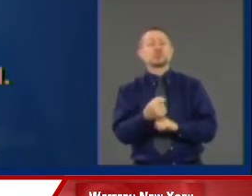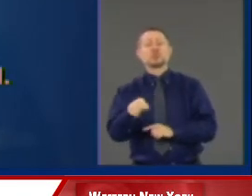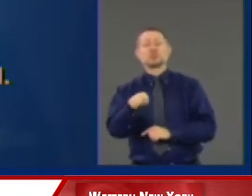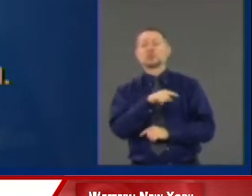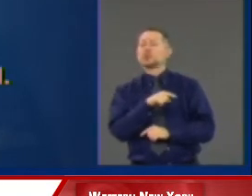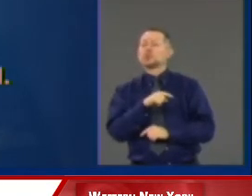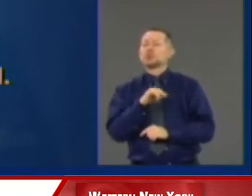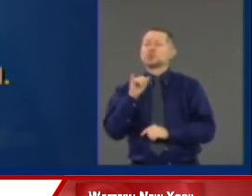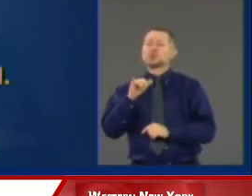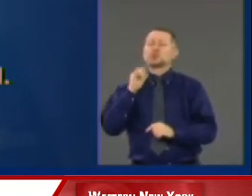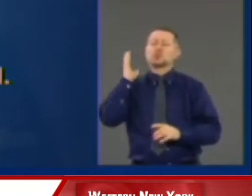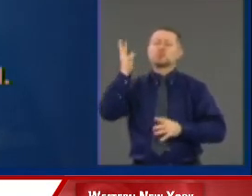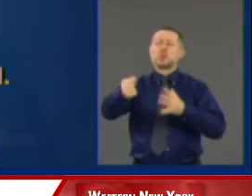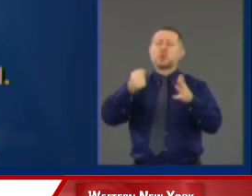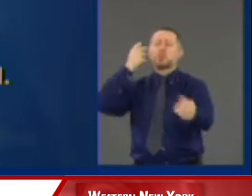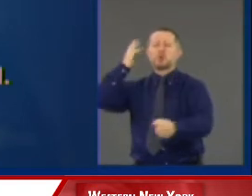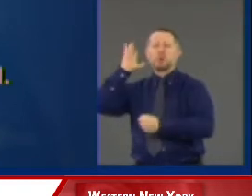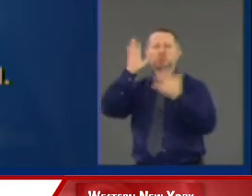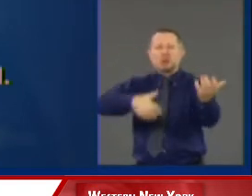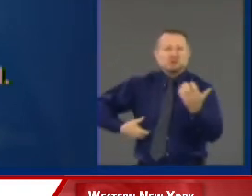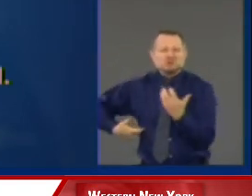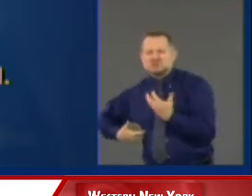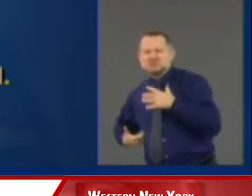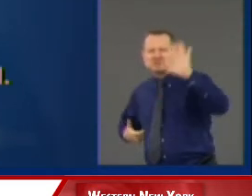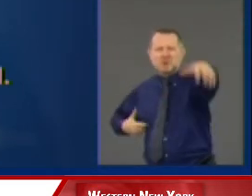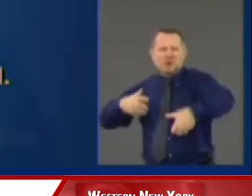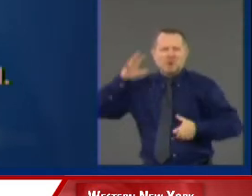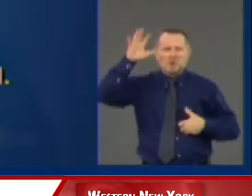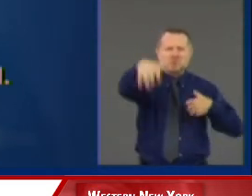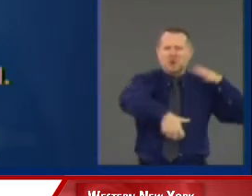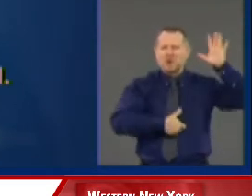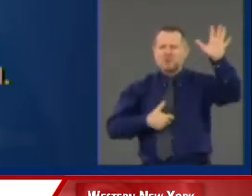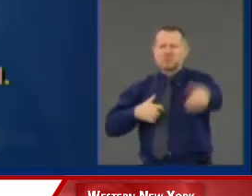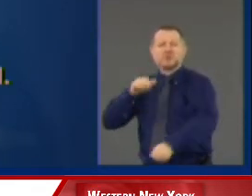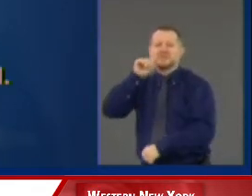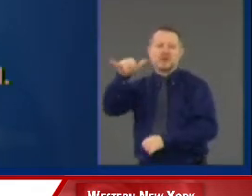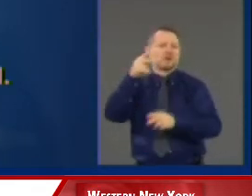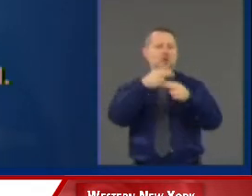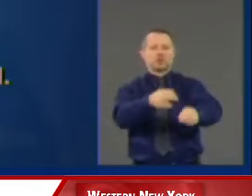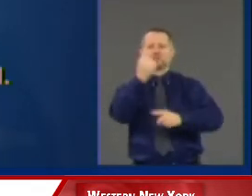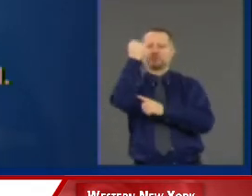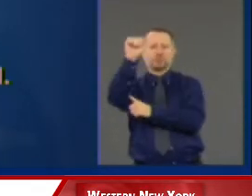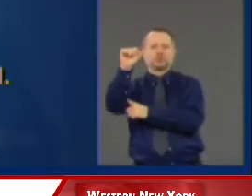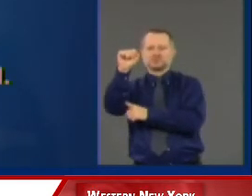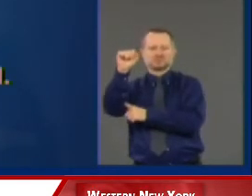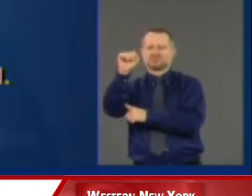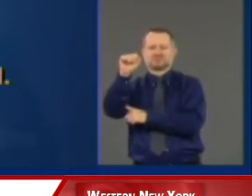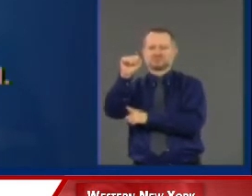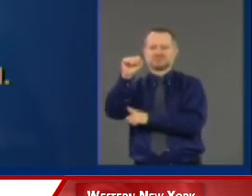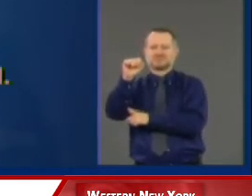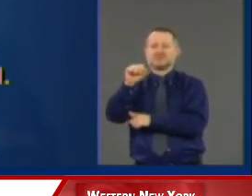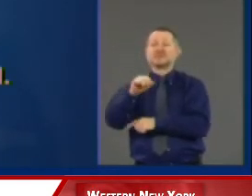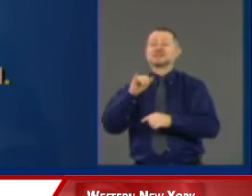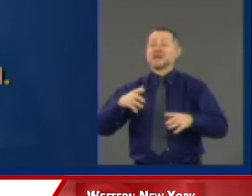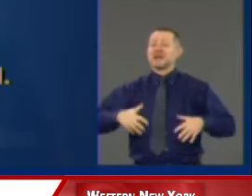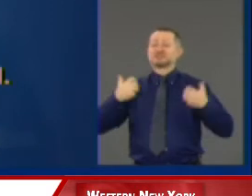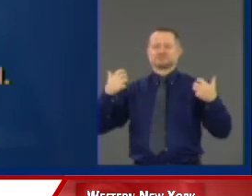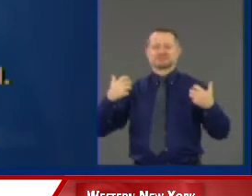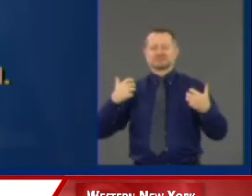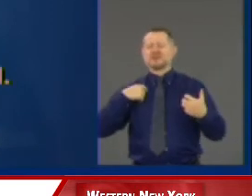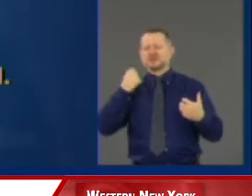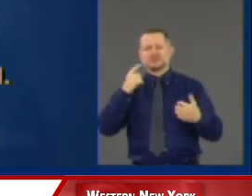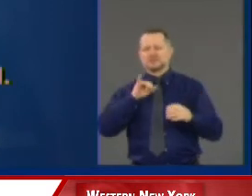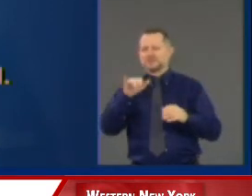The looting. That's not protesting. That's not righteous indignation. That's